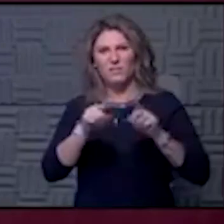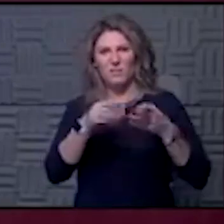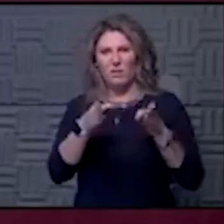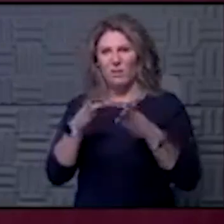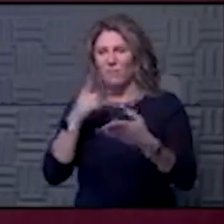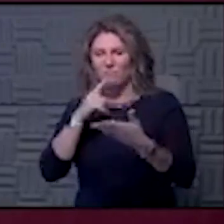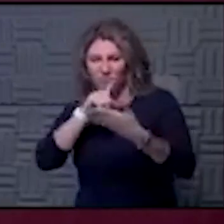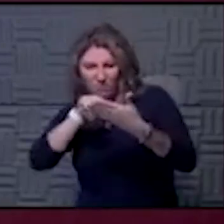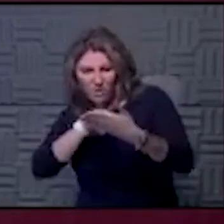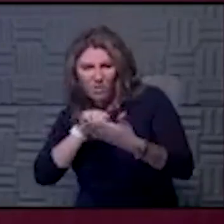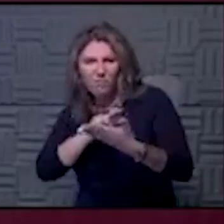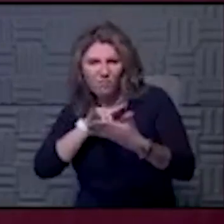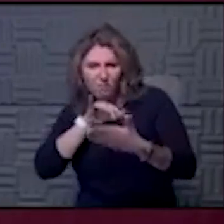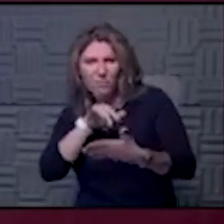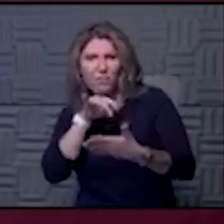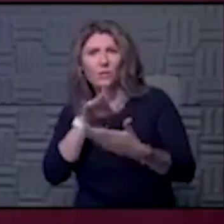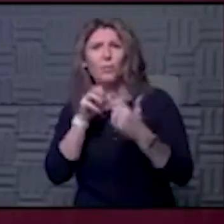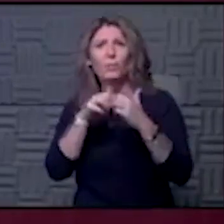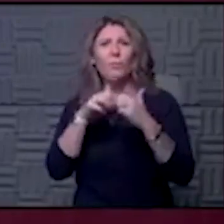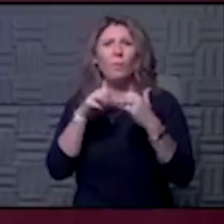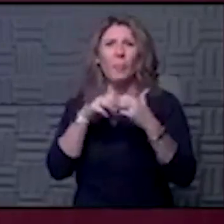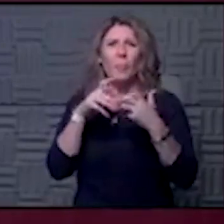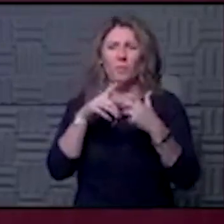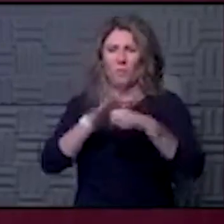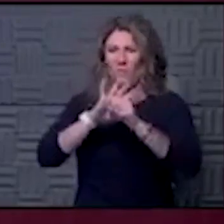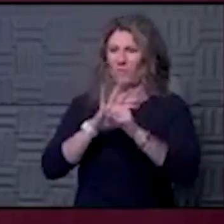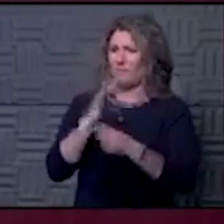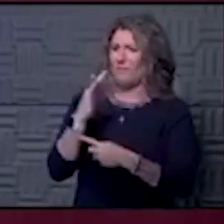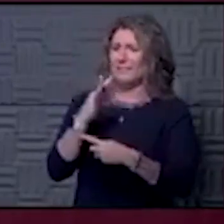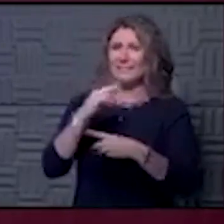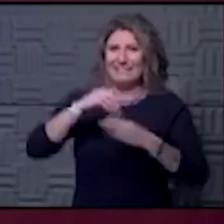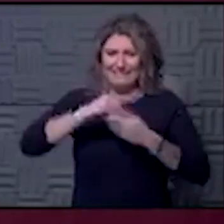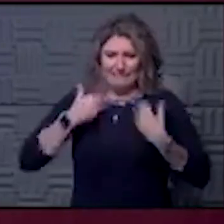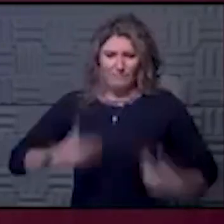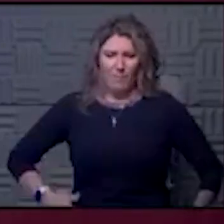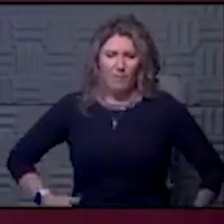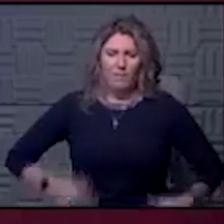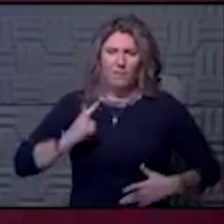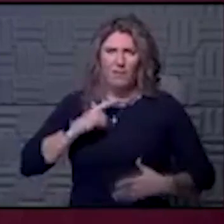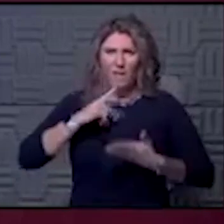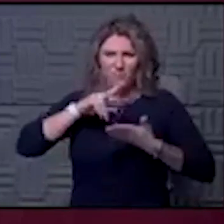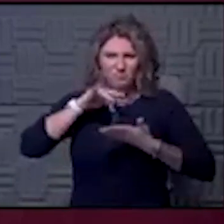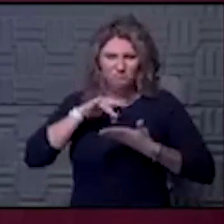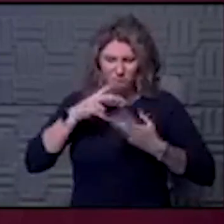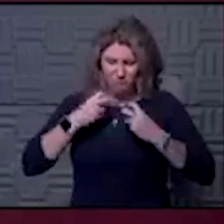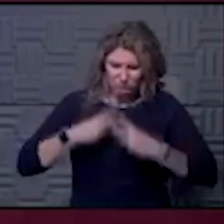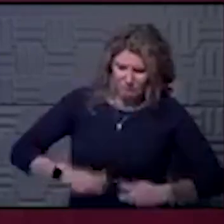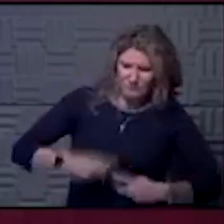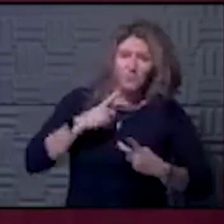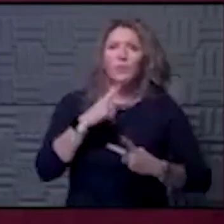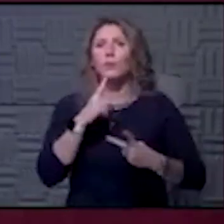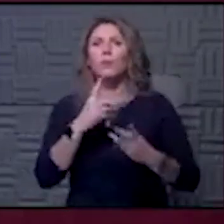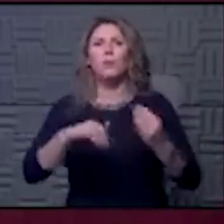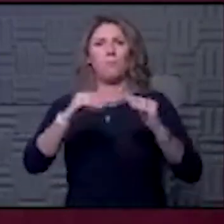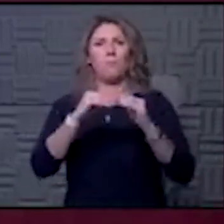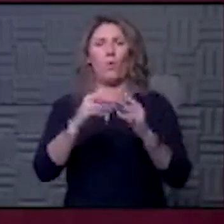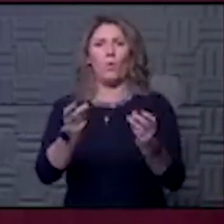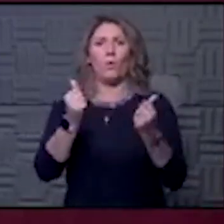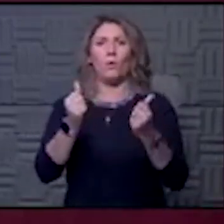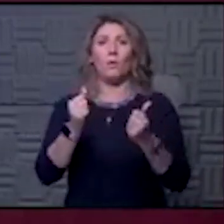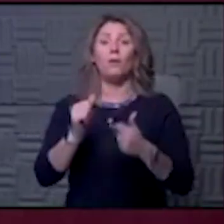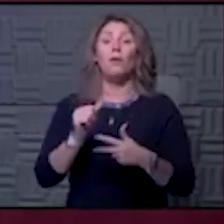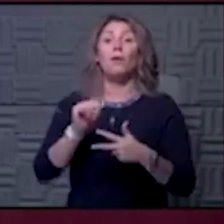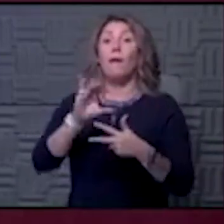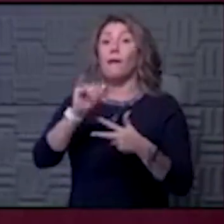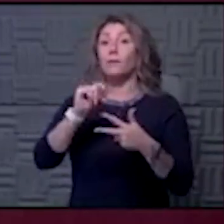-19 in human beings and how we can potentially influence them and to get people better quickly or more quickly. Active